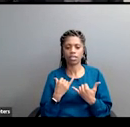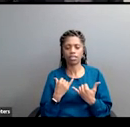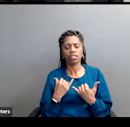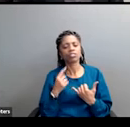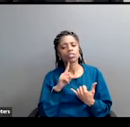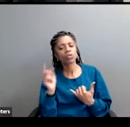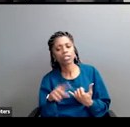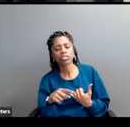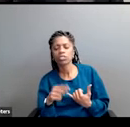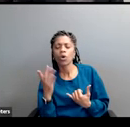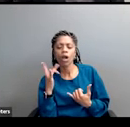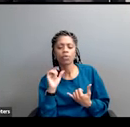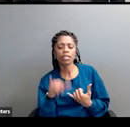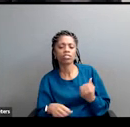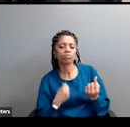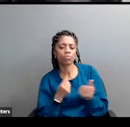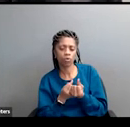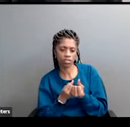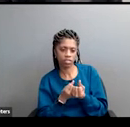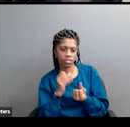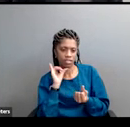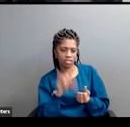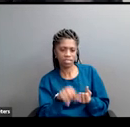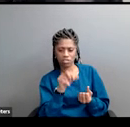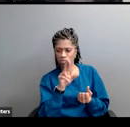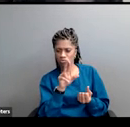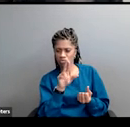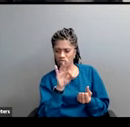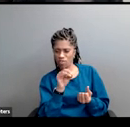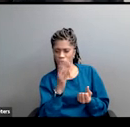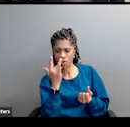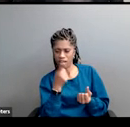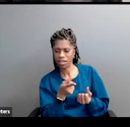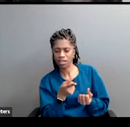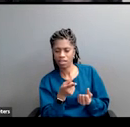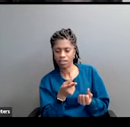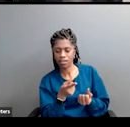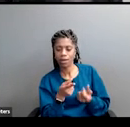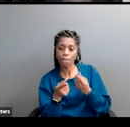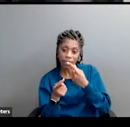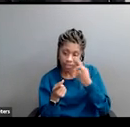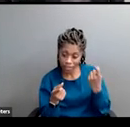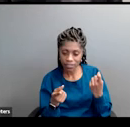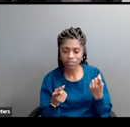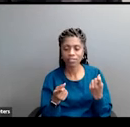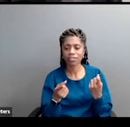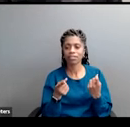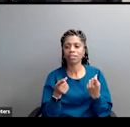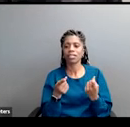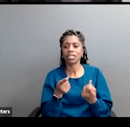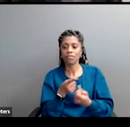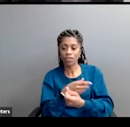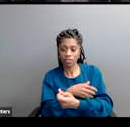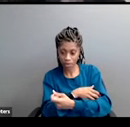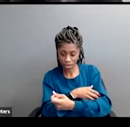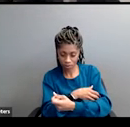like Ruffo, that through division, you build power, you increase, and then you protect